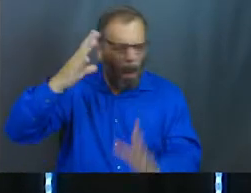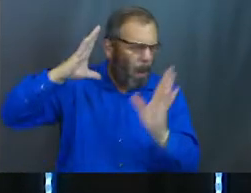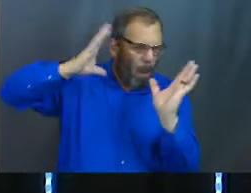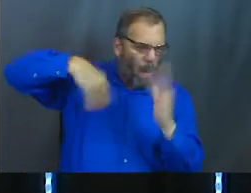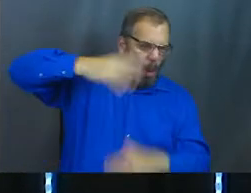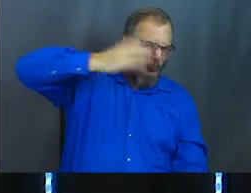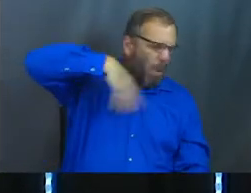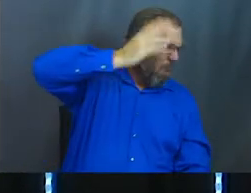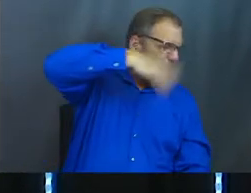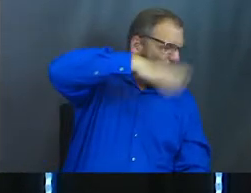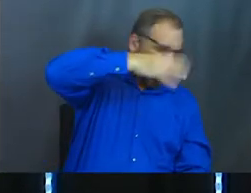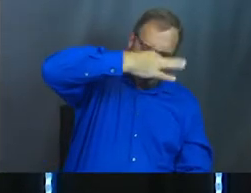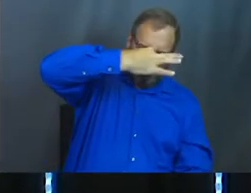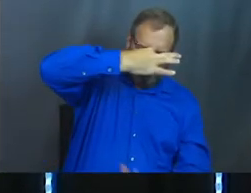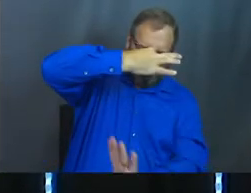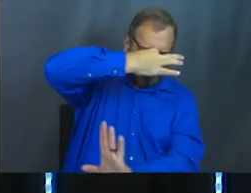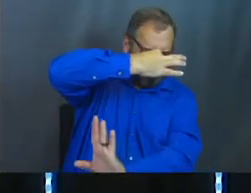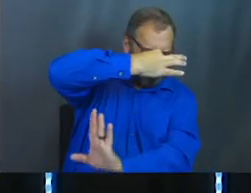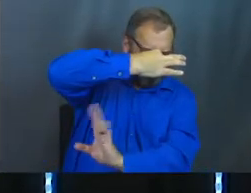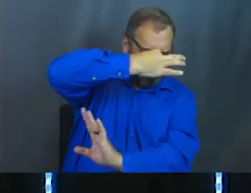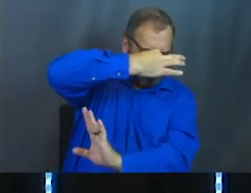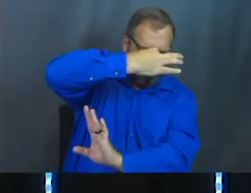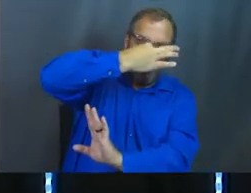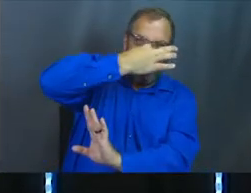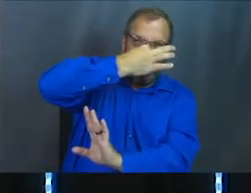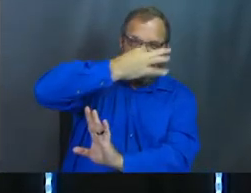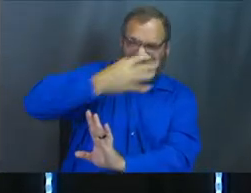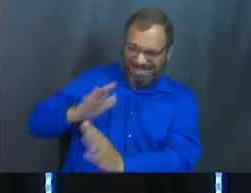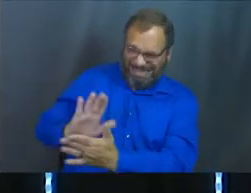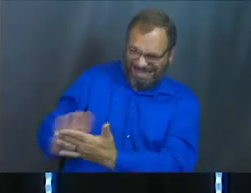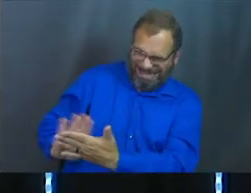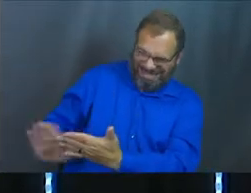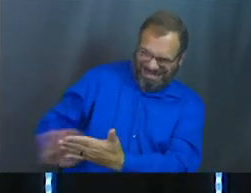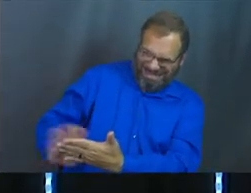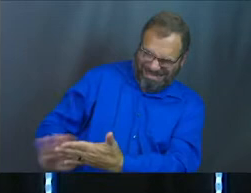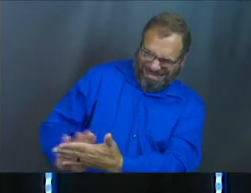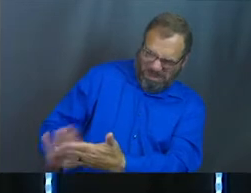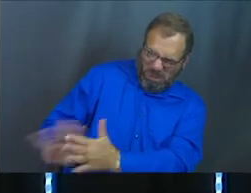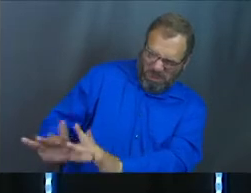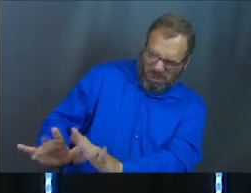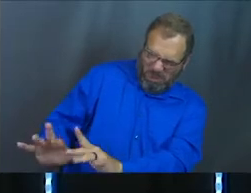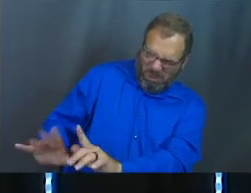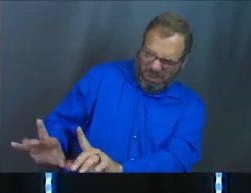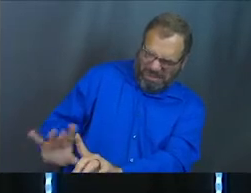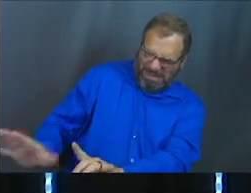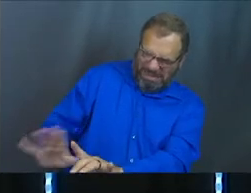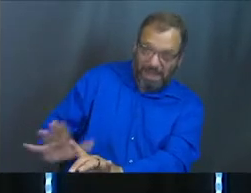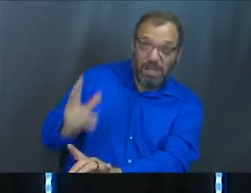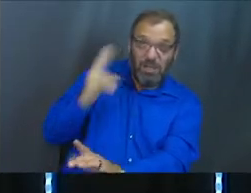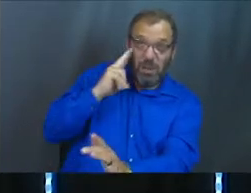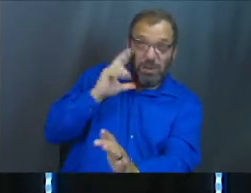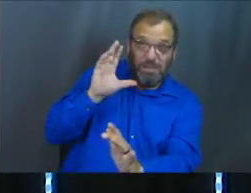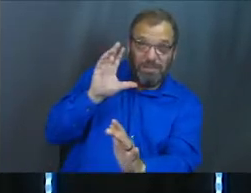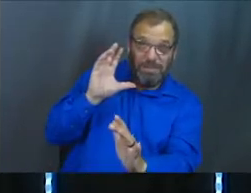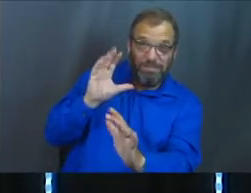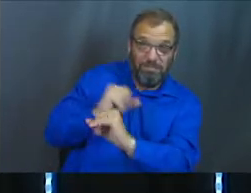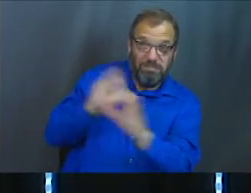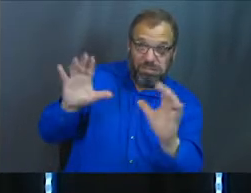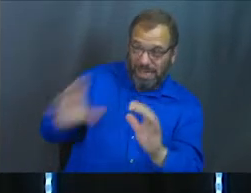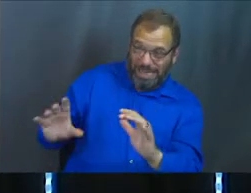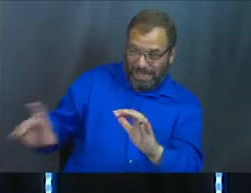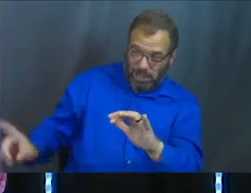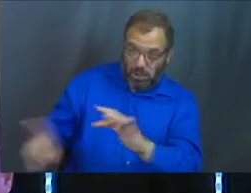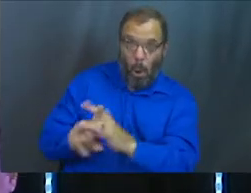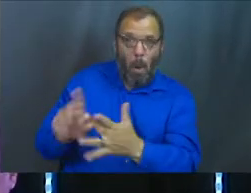He prison stank. It was not good at all, and they had to clean him up in order to bring him in the throne room. So do you see the picture here? Here he